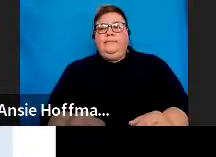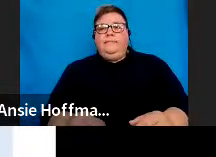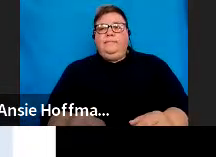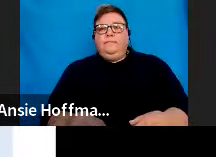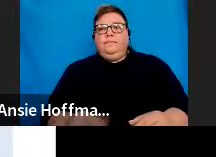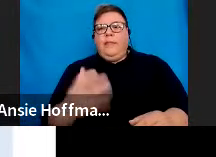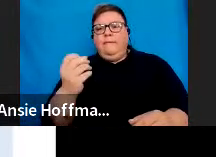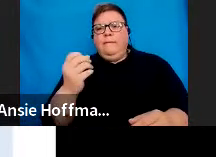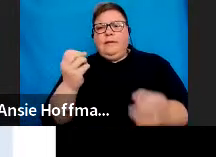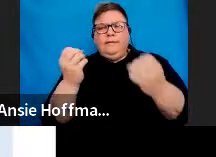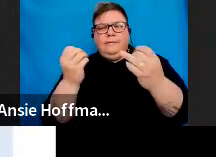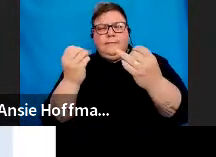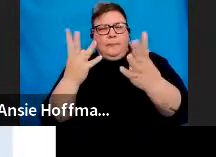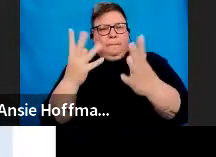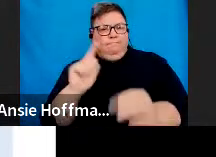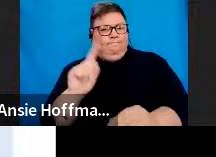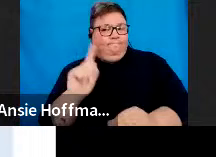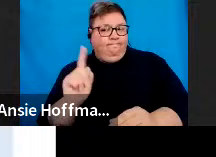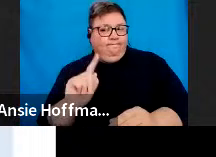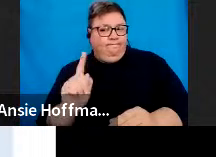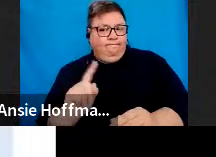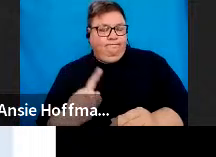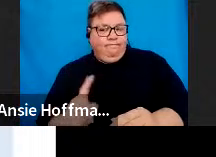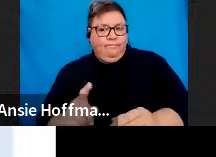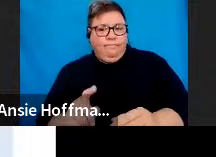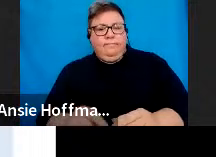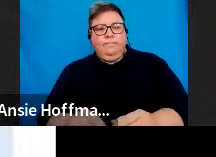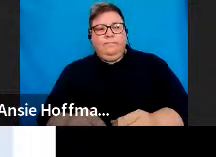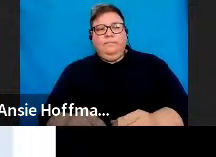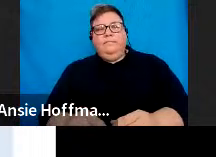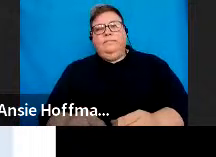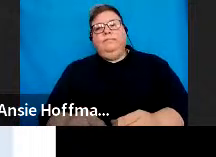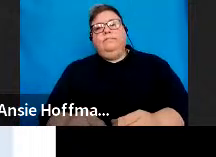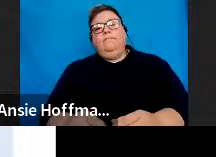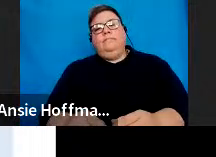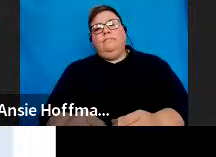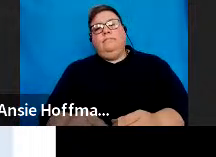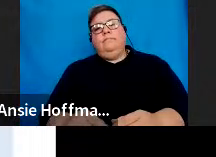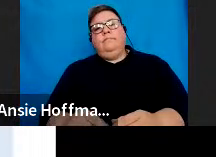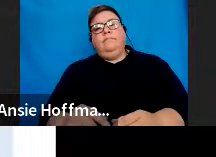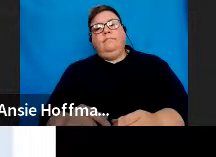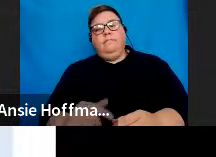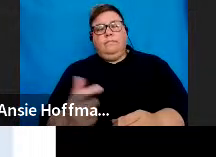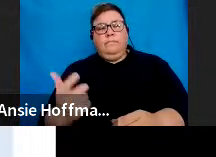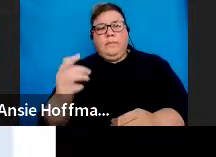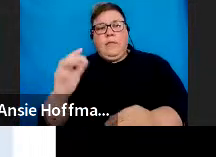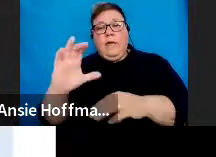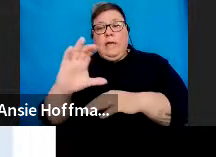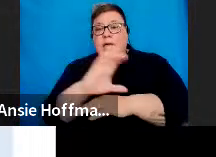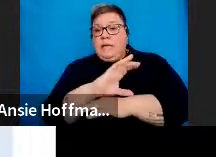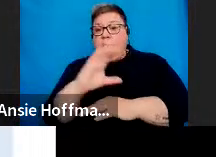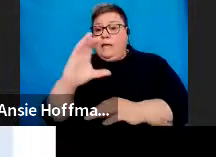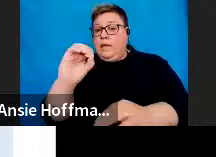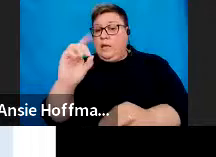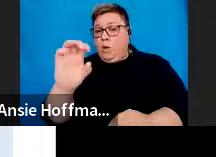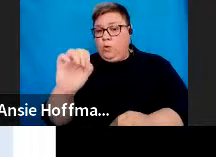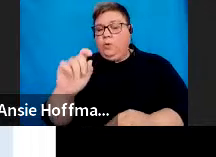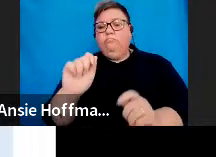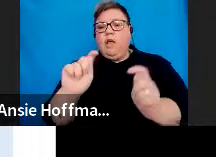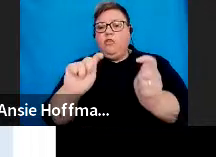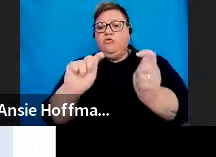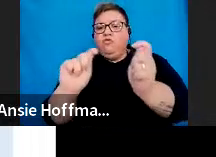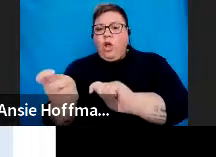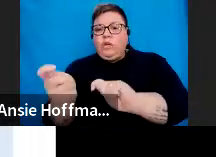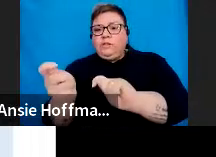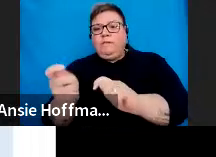few with them. Here again, on number five, the code, the description would be transfer. Number 22,